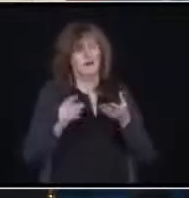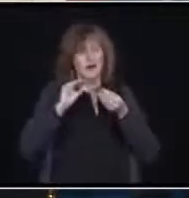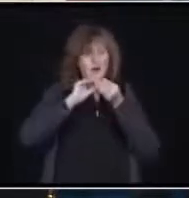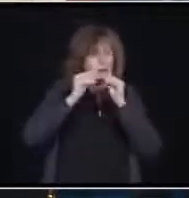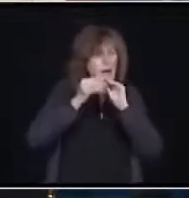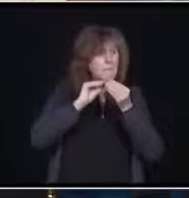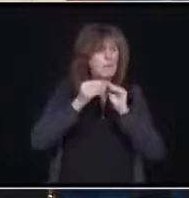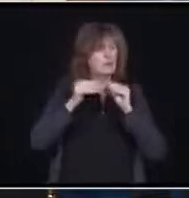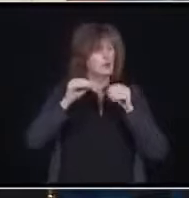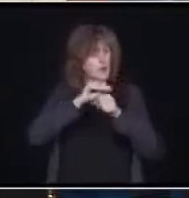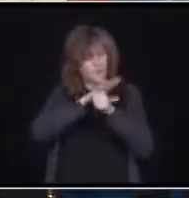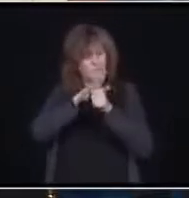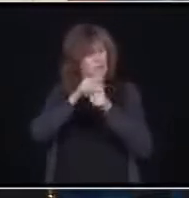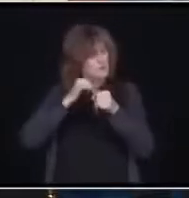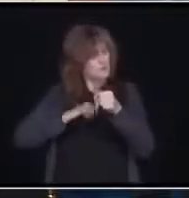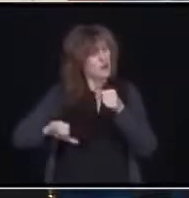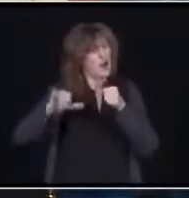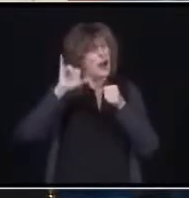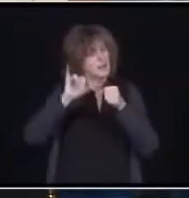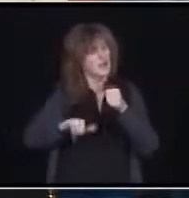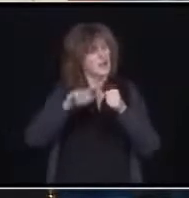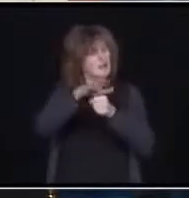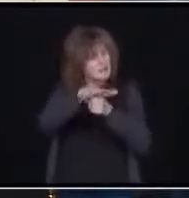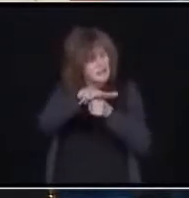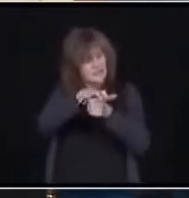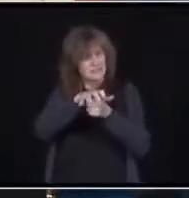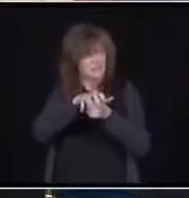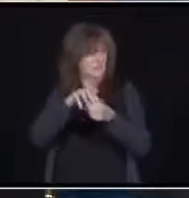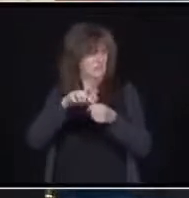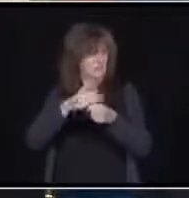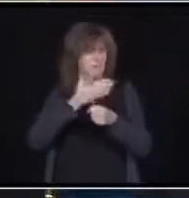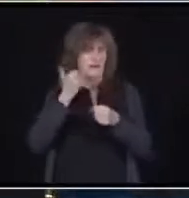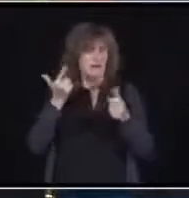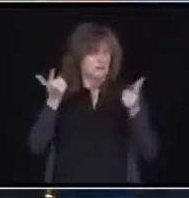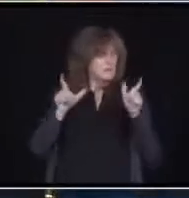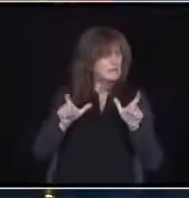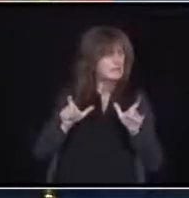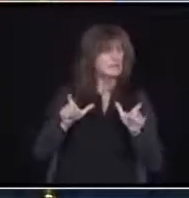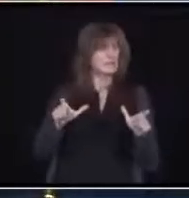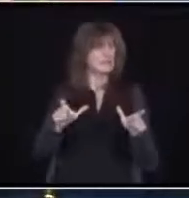That's the best way of defense against this virus. I'll pass it over to Dr. Williams.